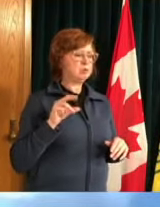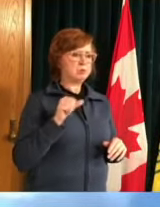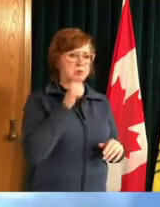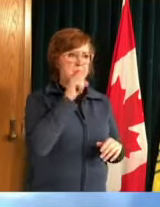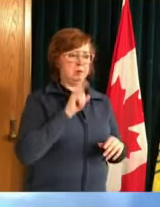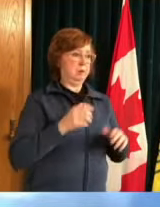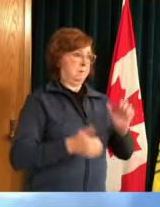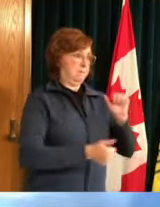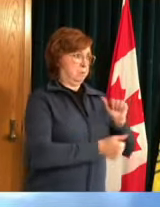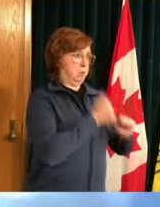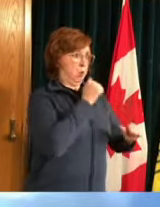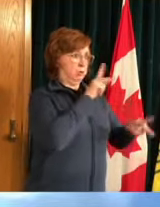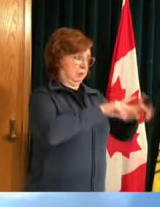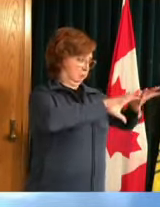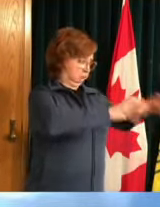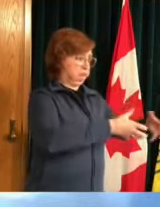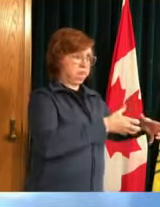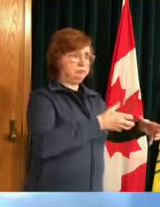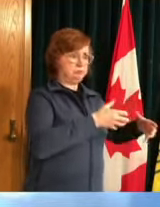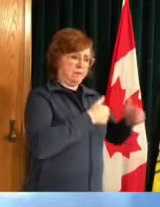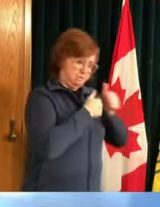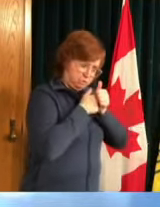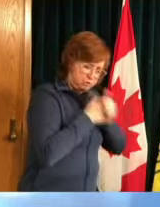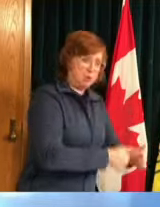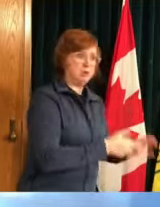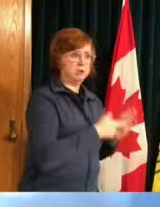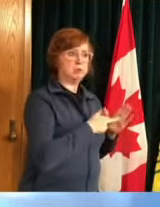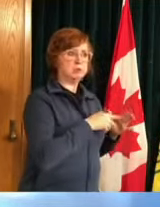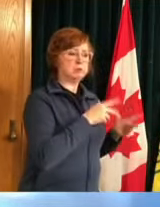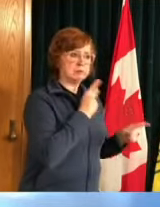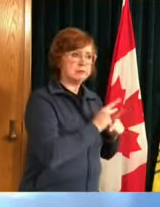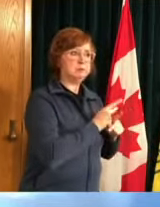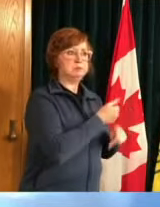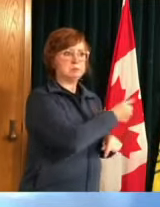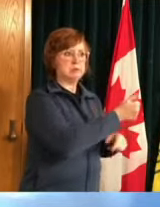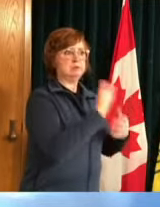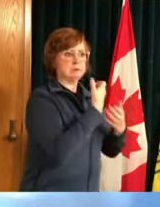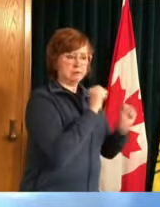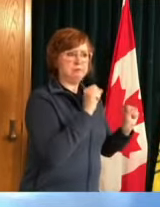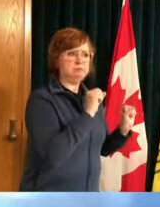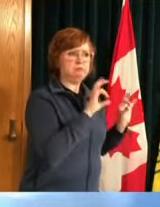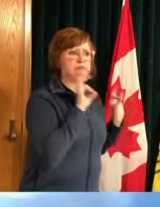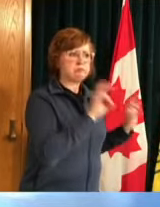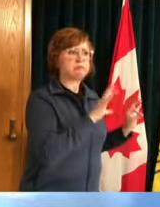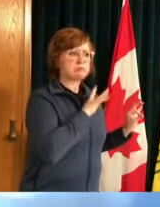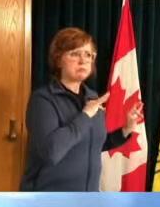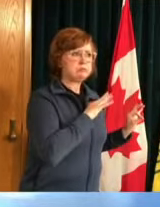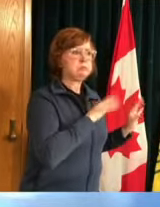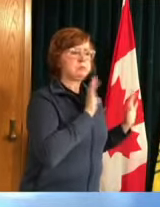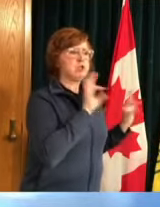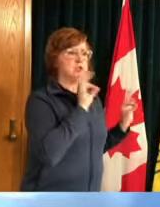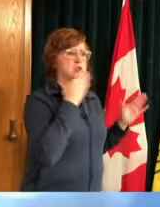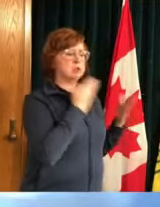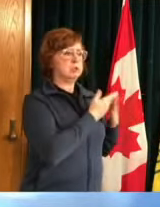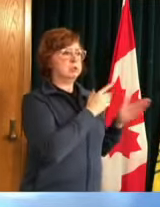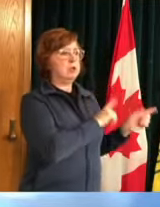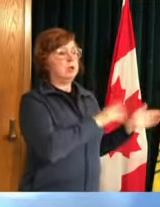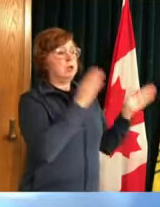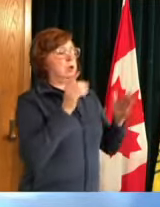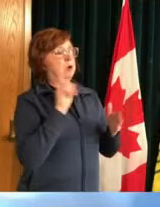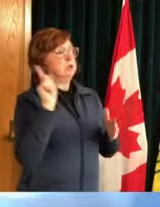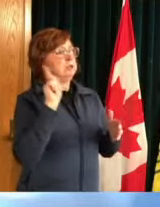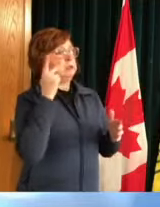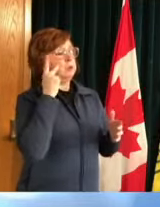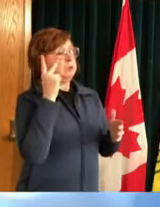challenges we have are the following that with more transmissible rates of concern even settings that were